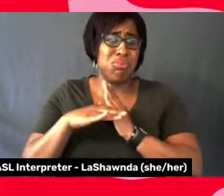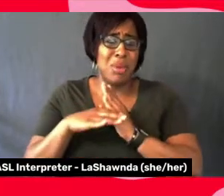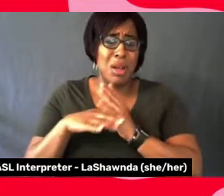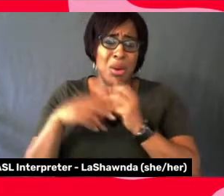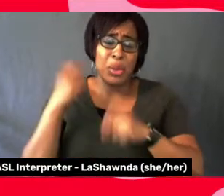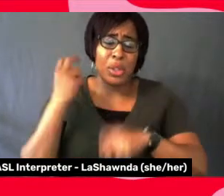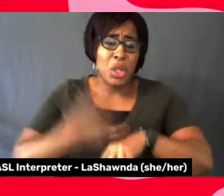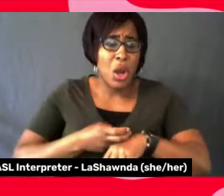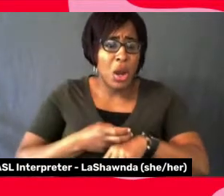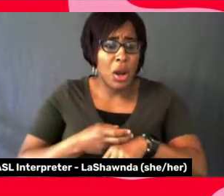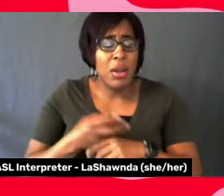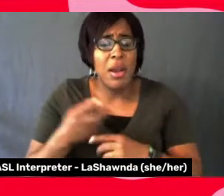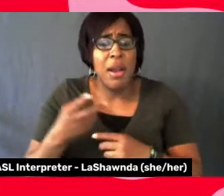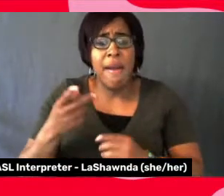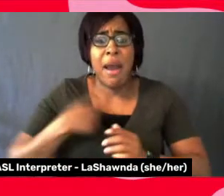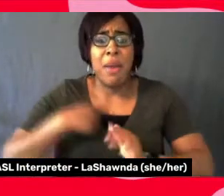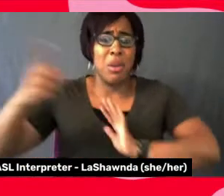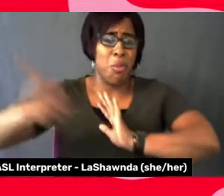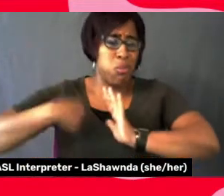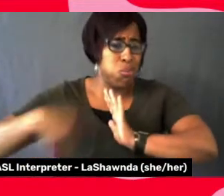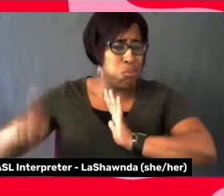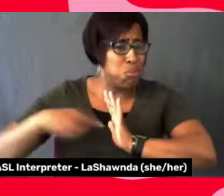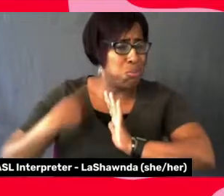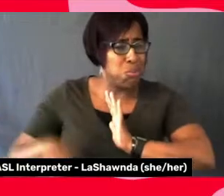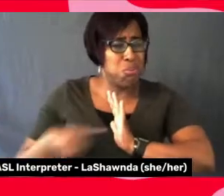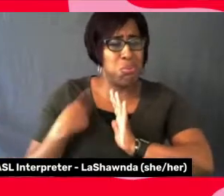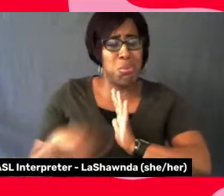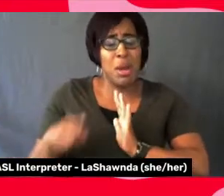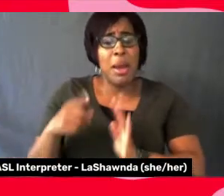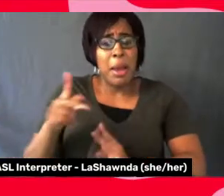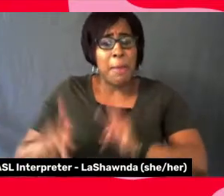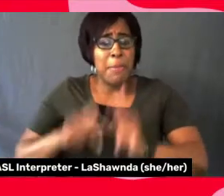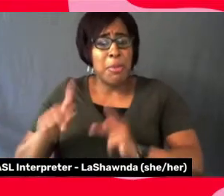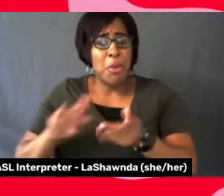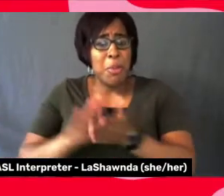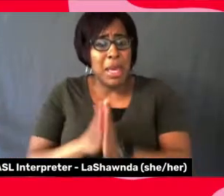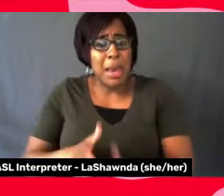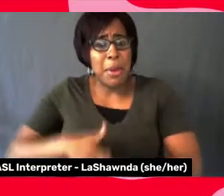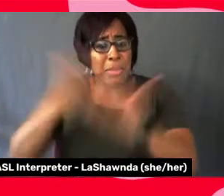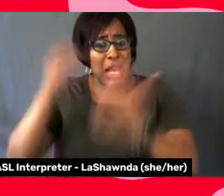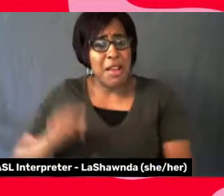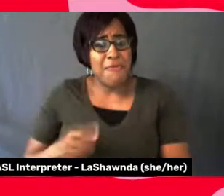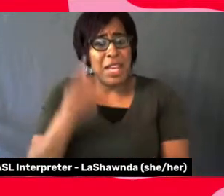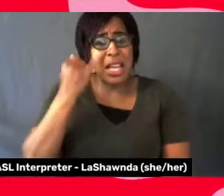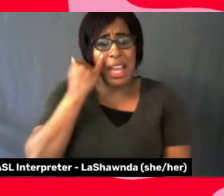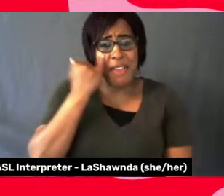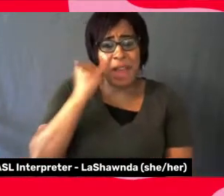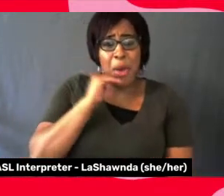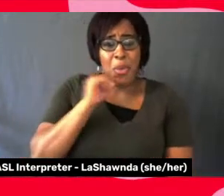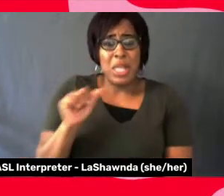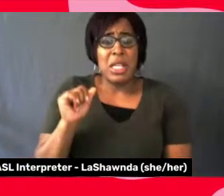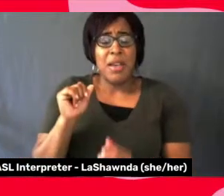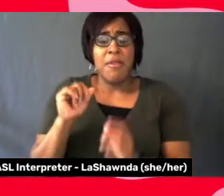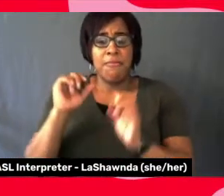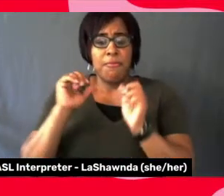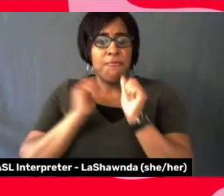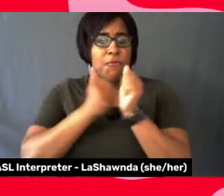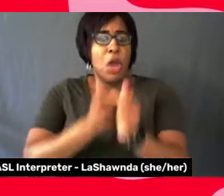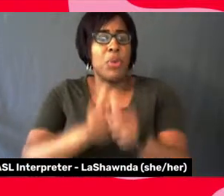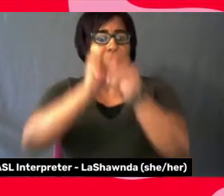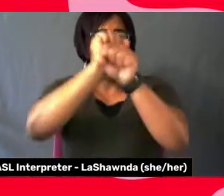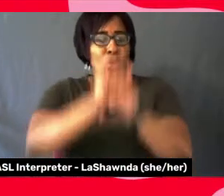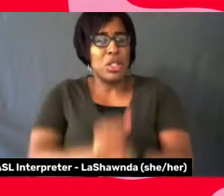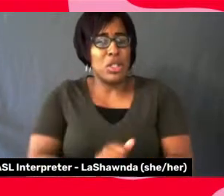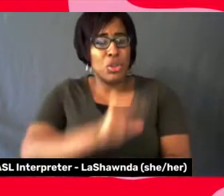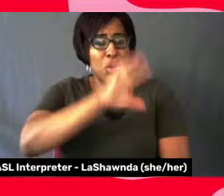was, I got penalized and got, people got upset when I stepped out of the safari mode of what African dance is supposed to look